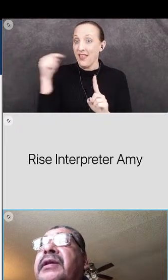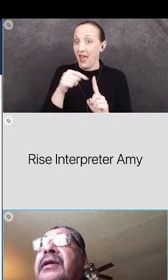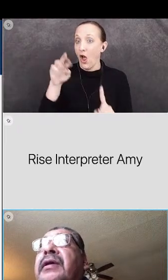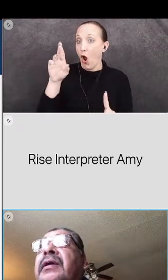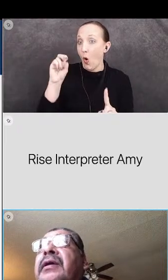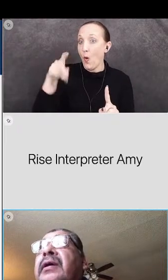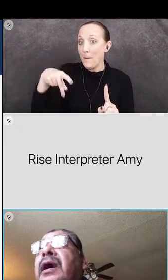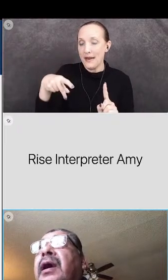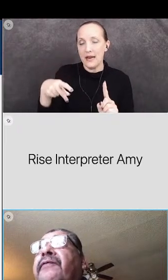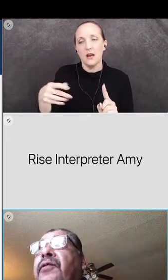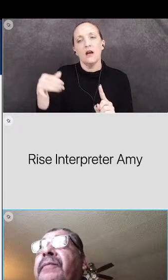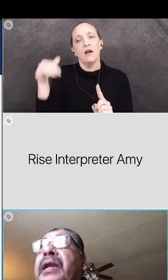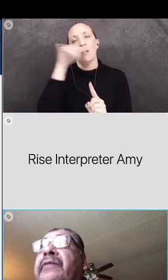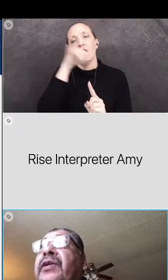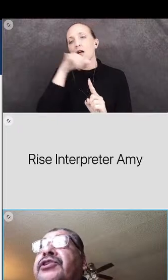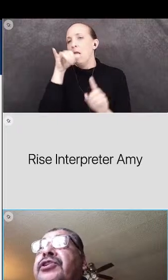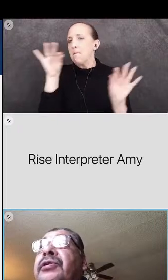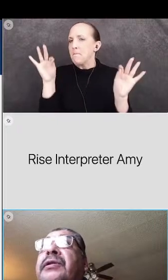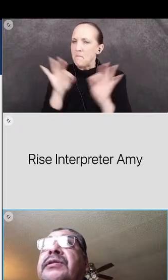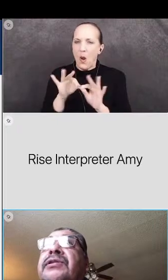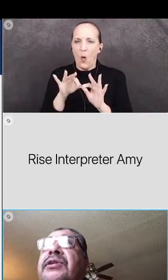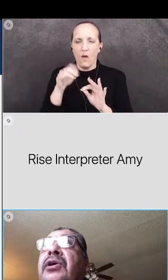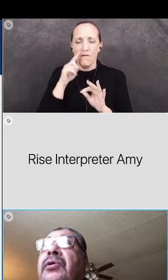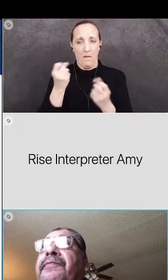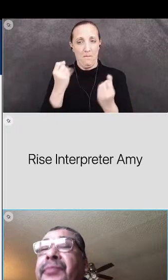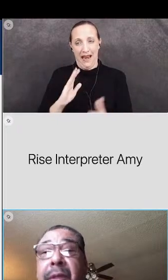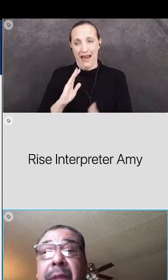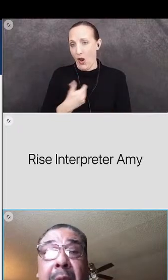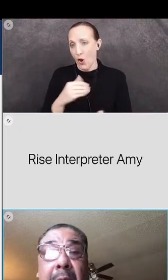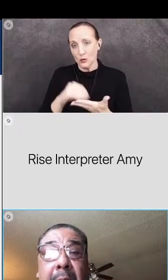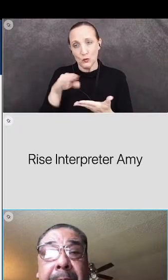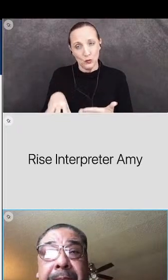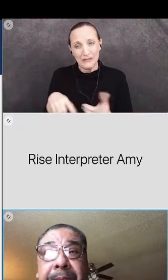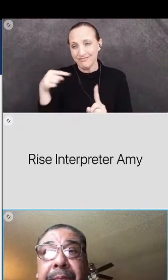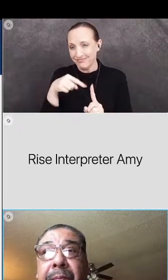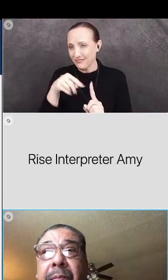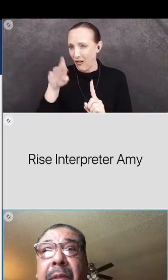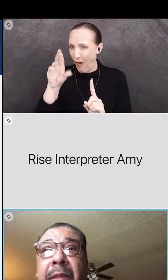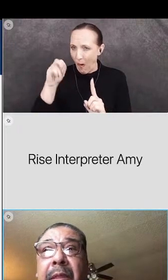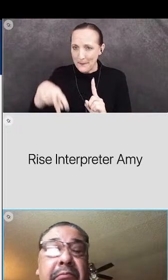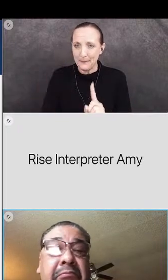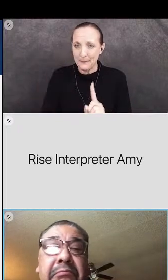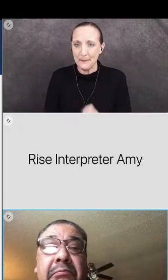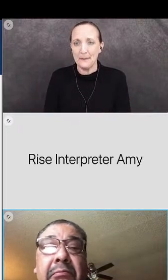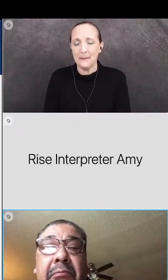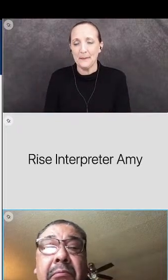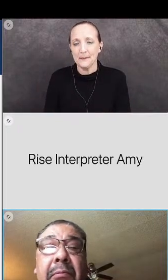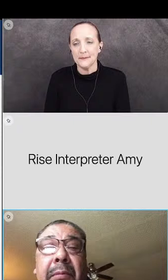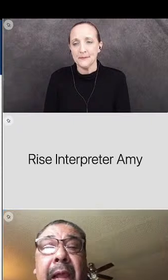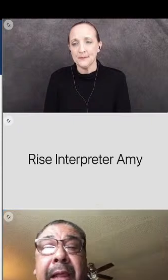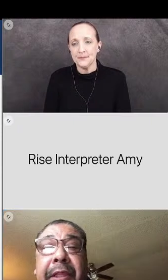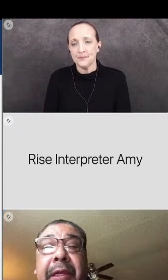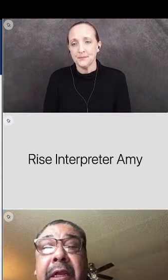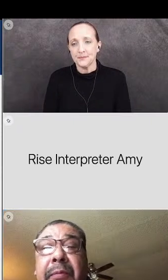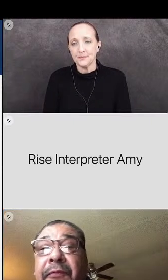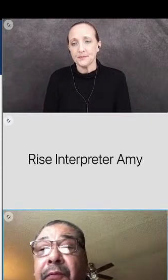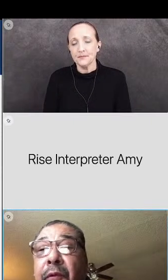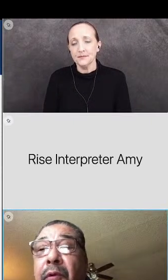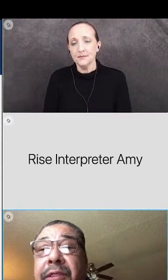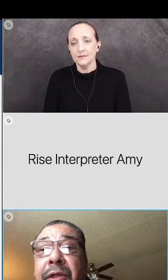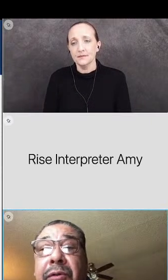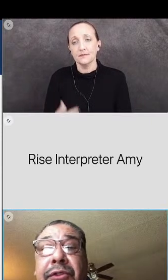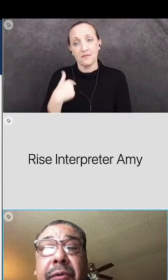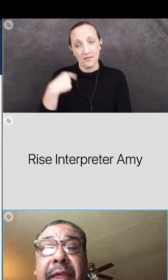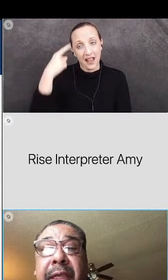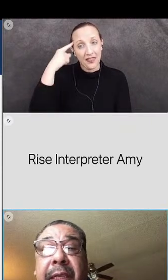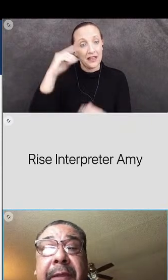part in this for many of our students. So I think number